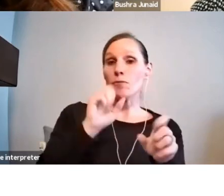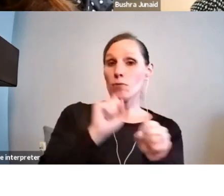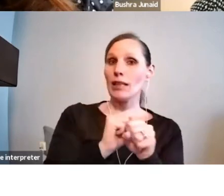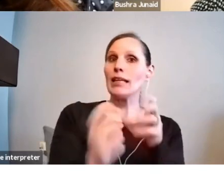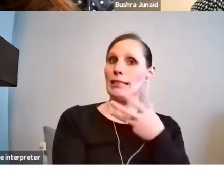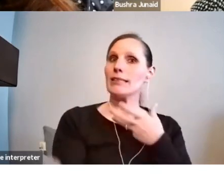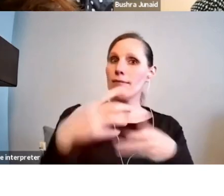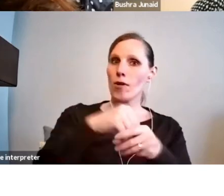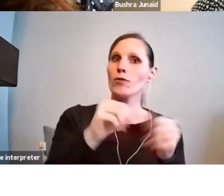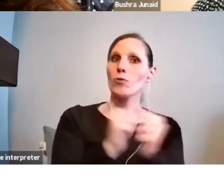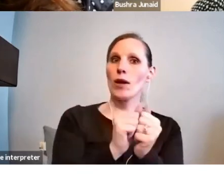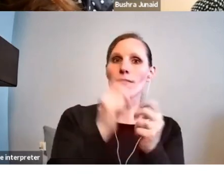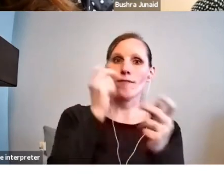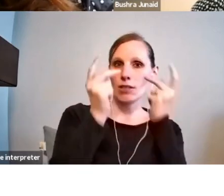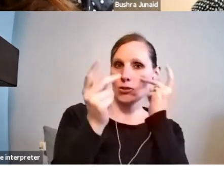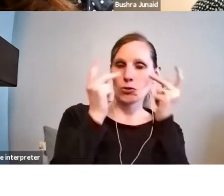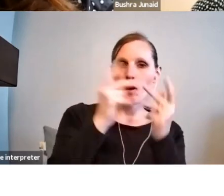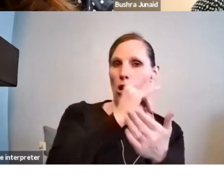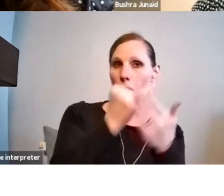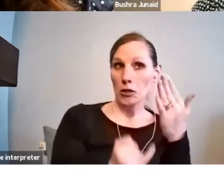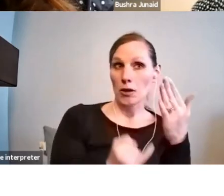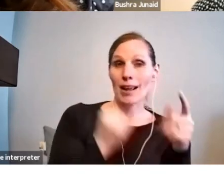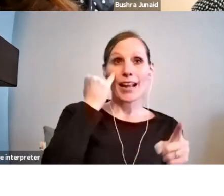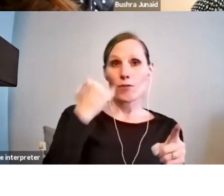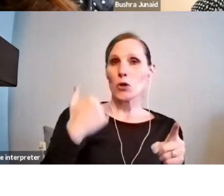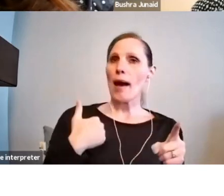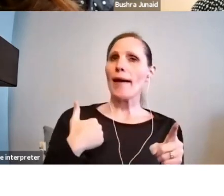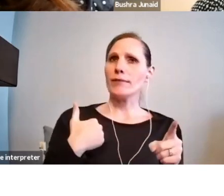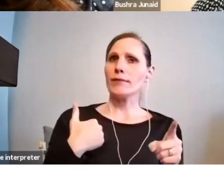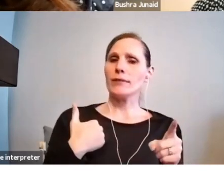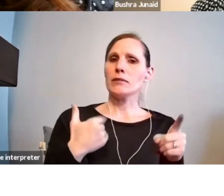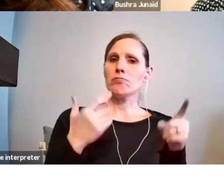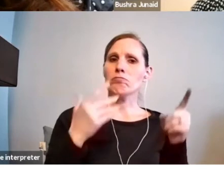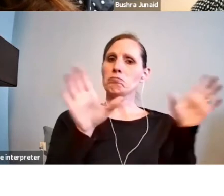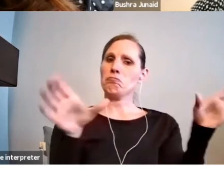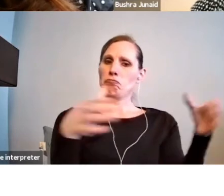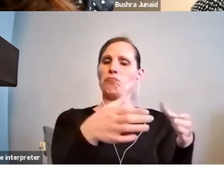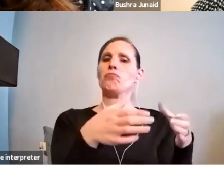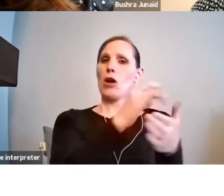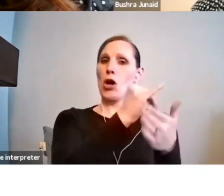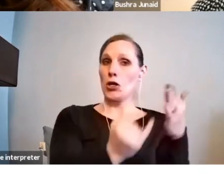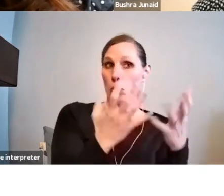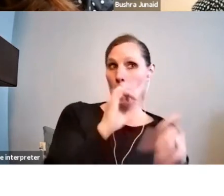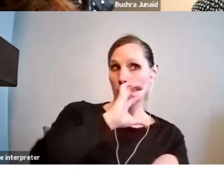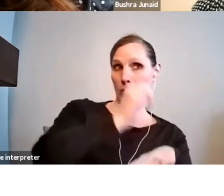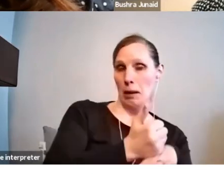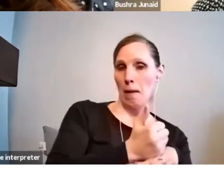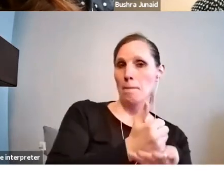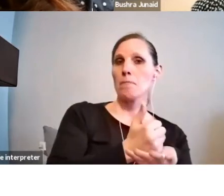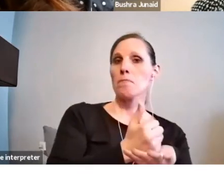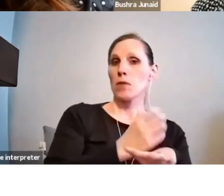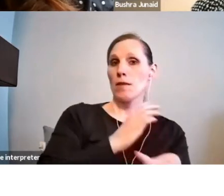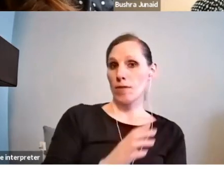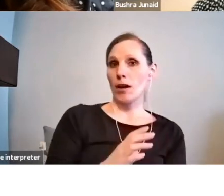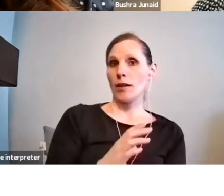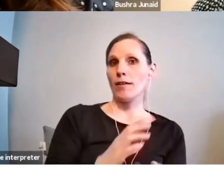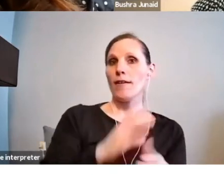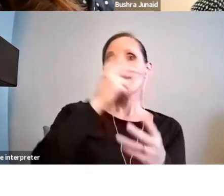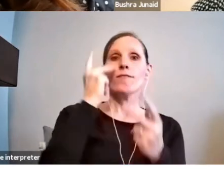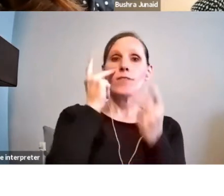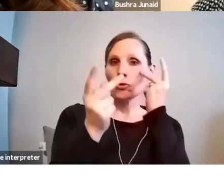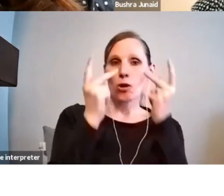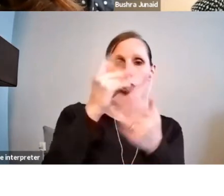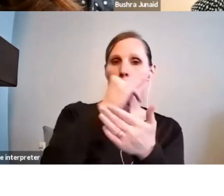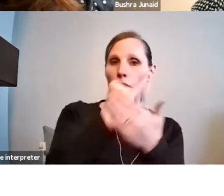So if you have a new body of work that you want to create, you can consider for example, the visual artist creation projects program.